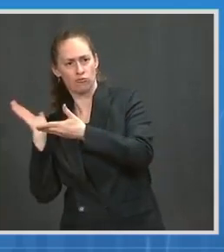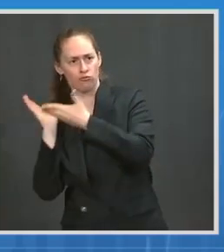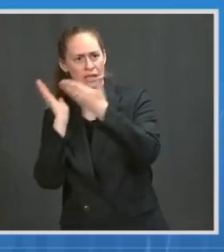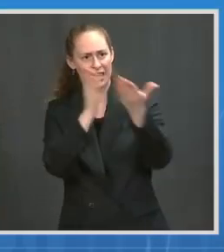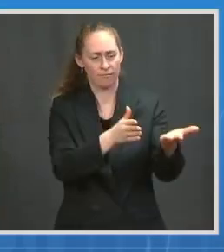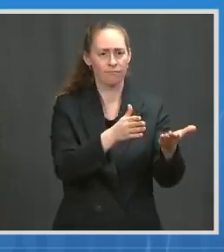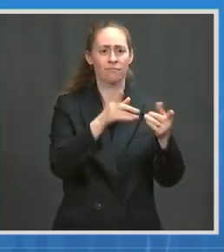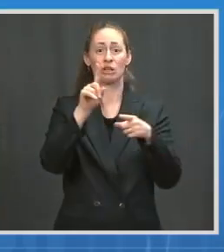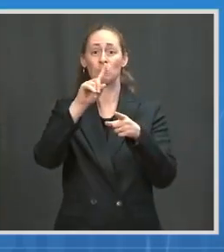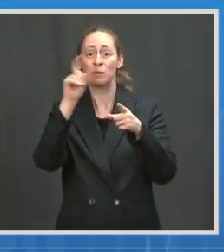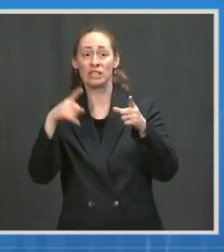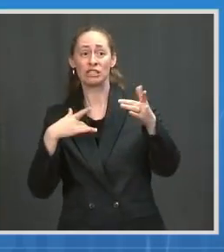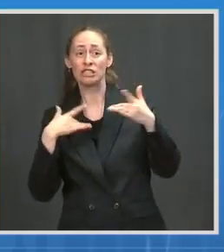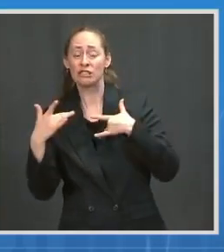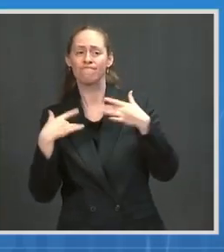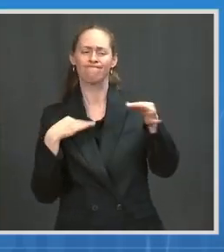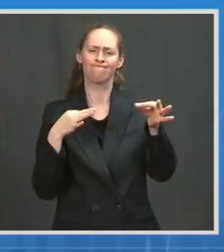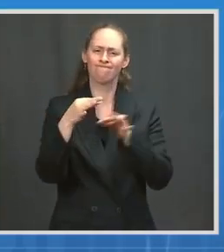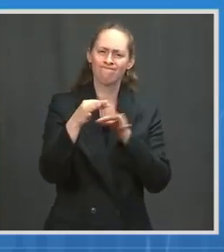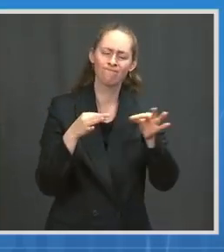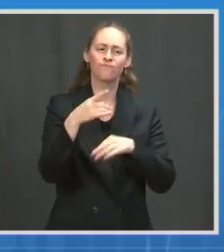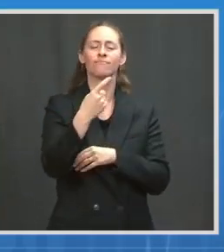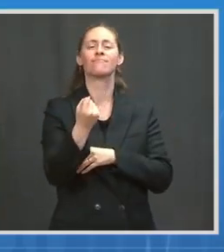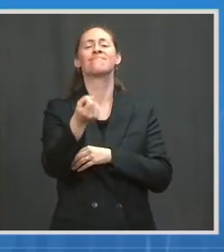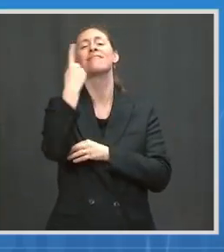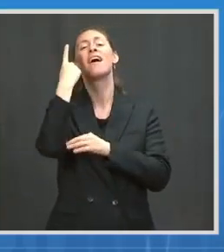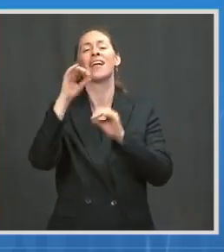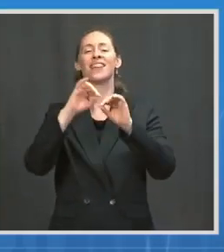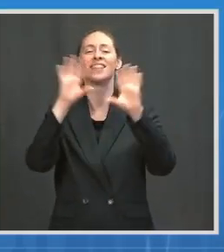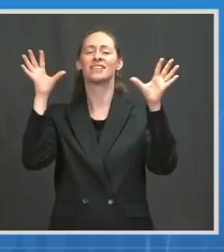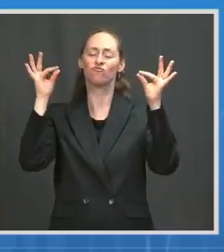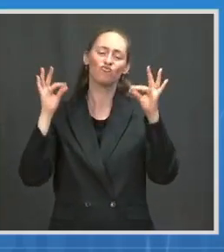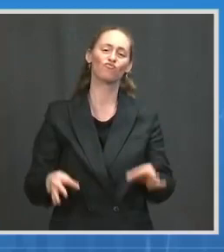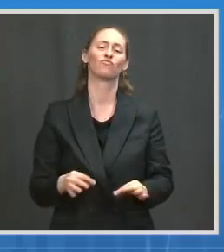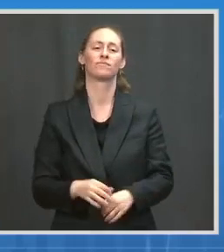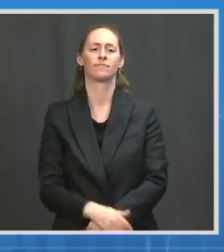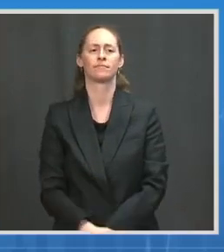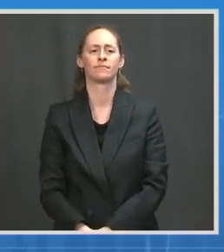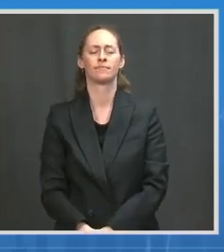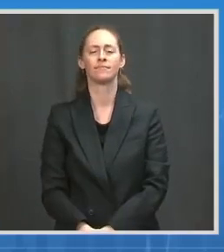making decisions about how to get — how and whether to get vaccinated. Next question.